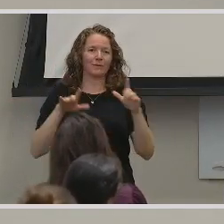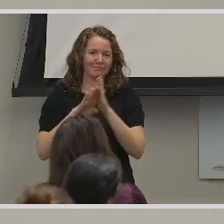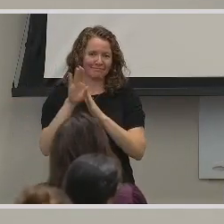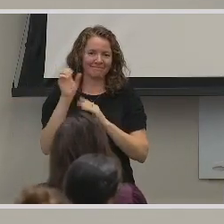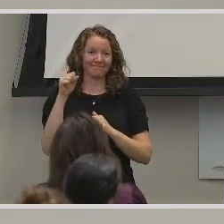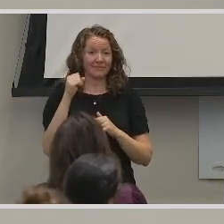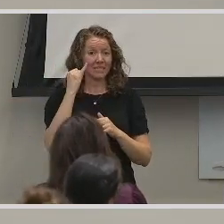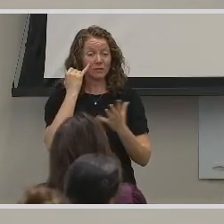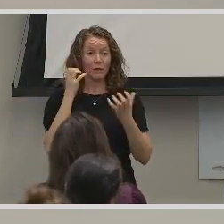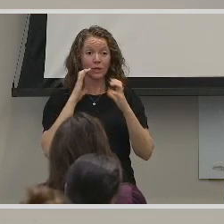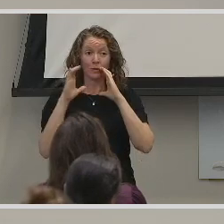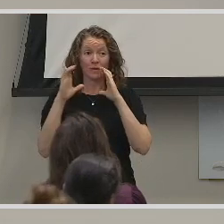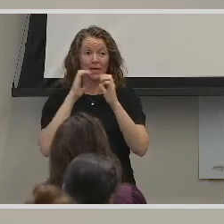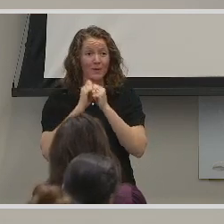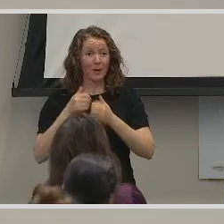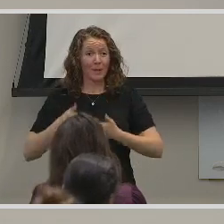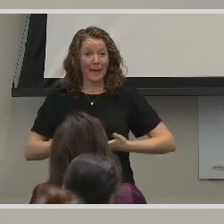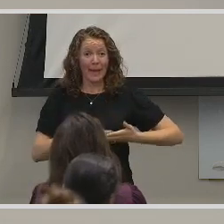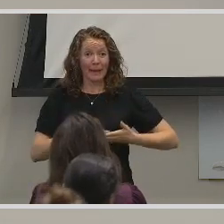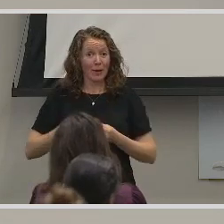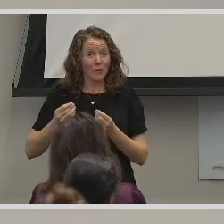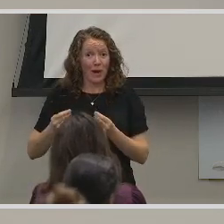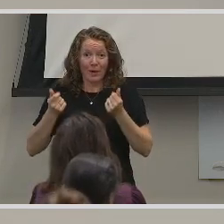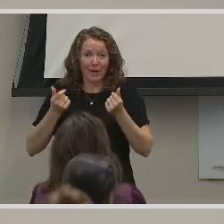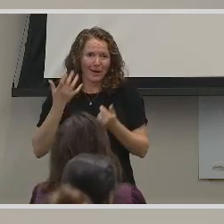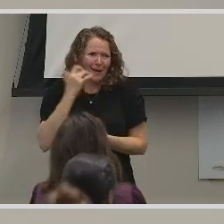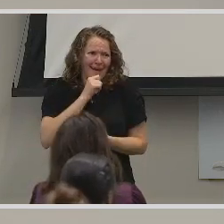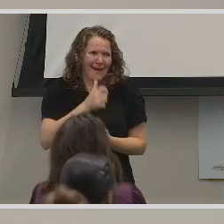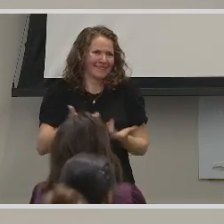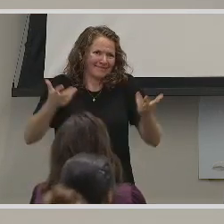So if you want to communicate with your baby right away right now.